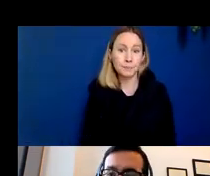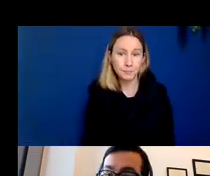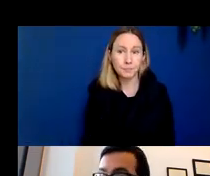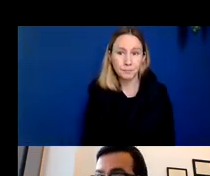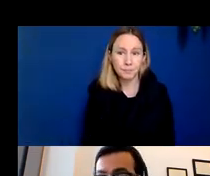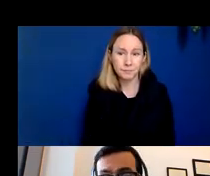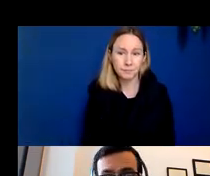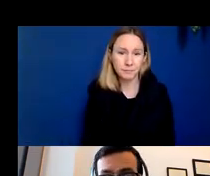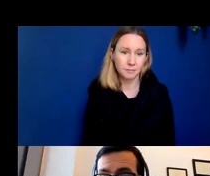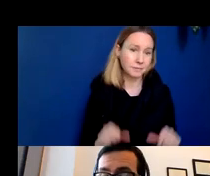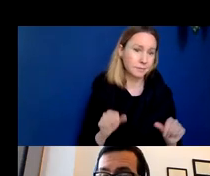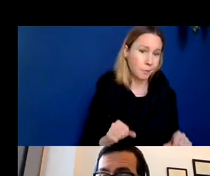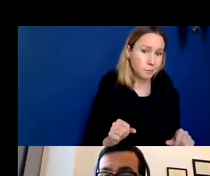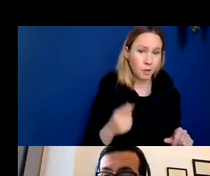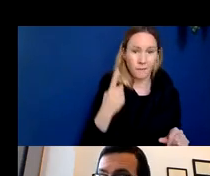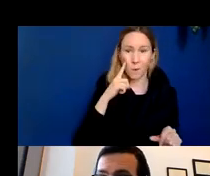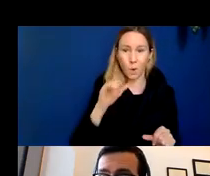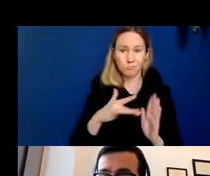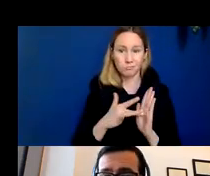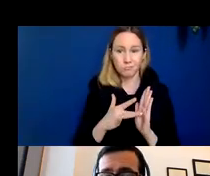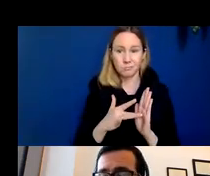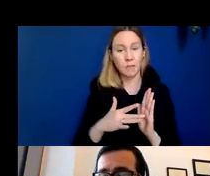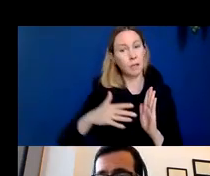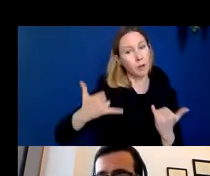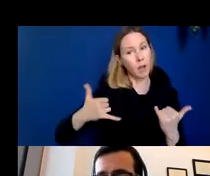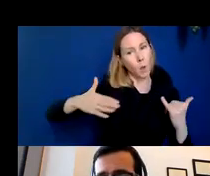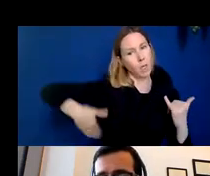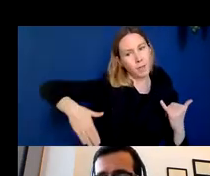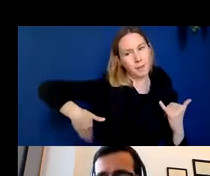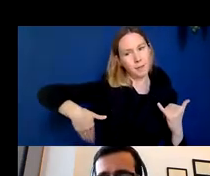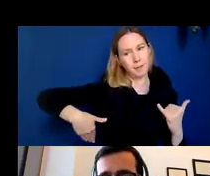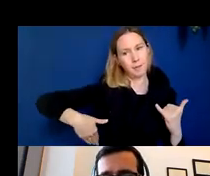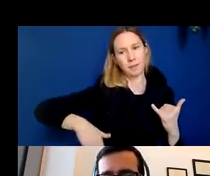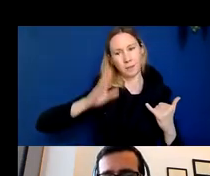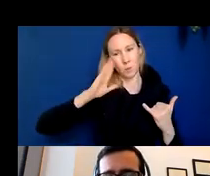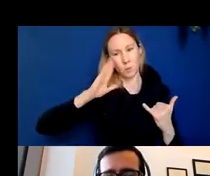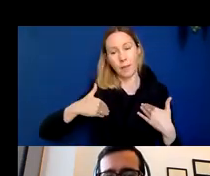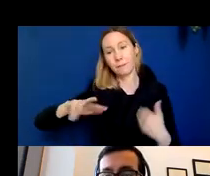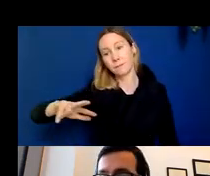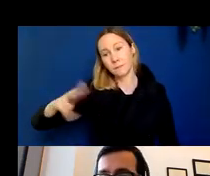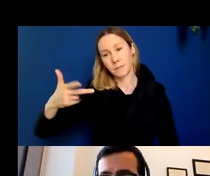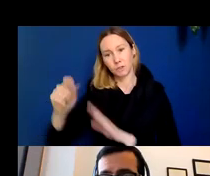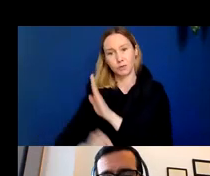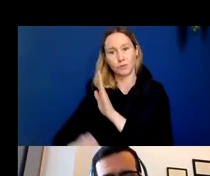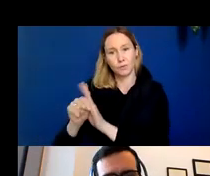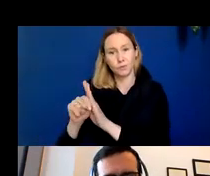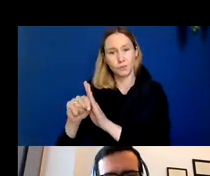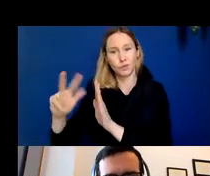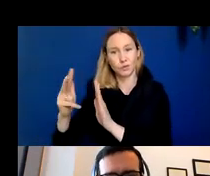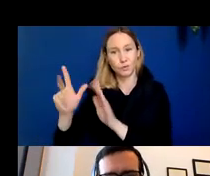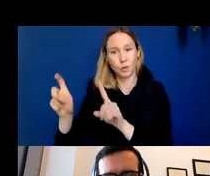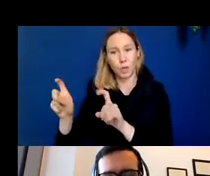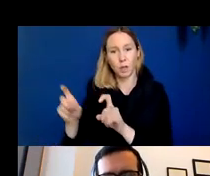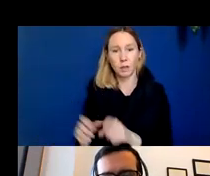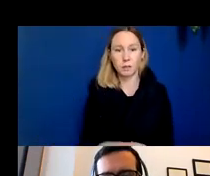the possibilities for aducanumab are no approval which would probably trigger another phase 3 trial full approval which I think is probably